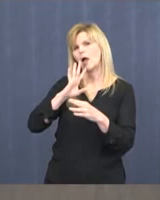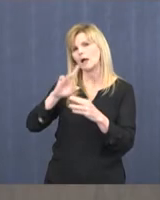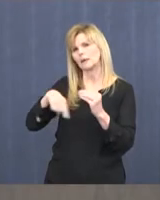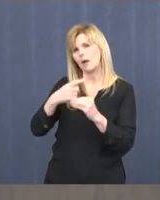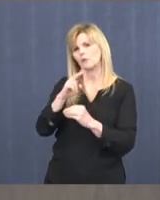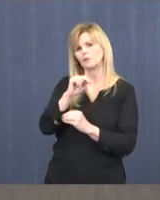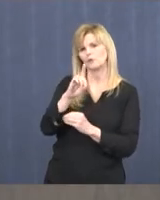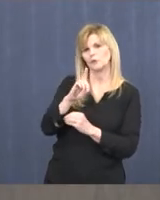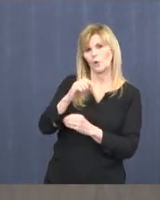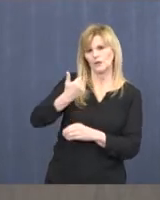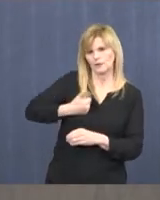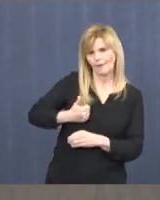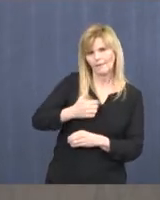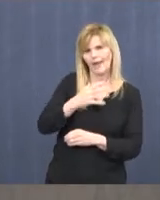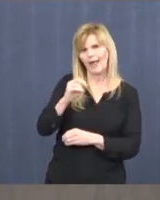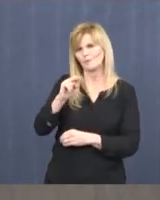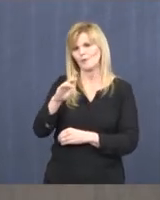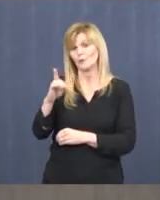smart.